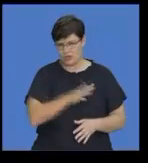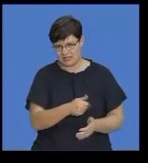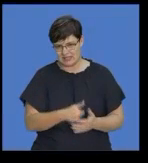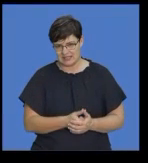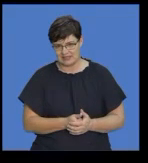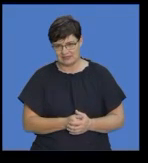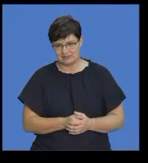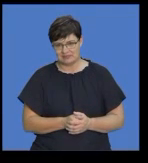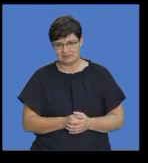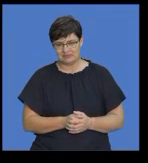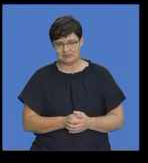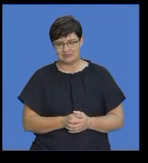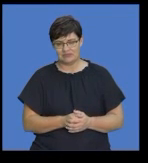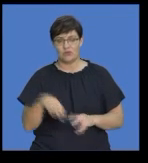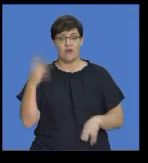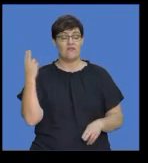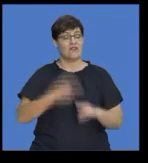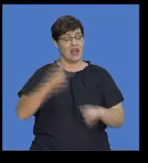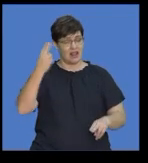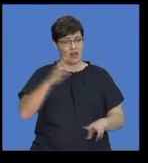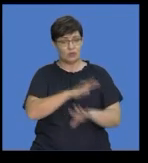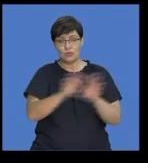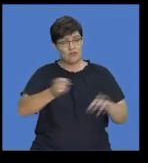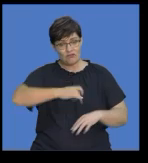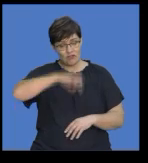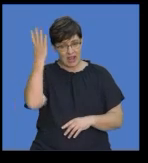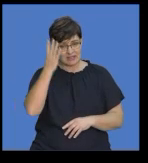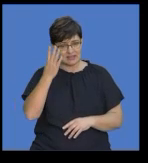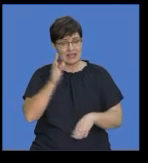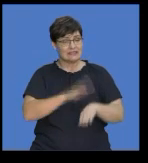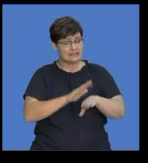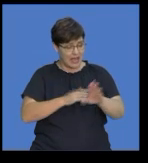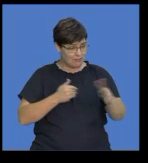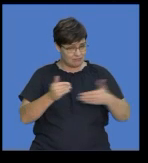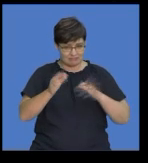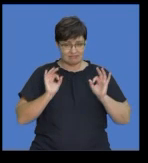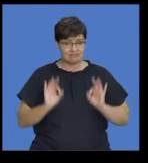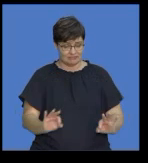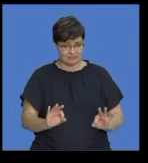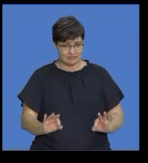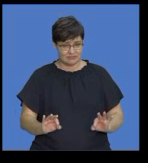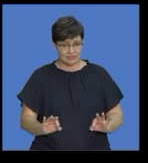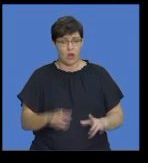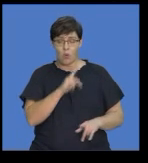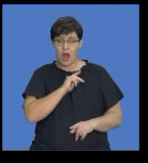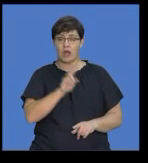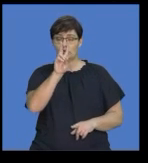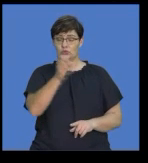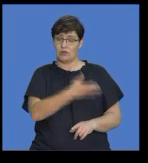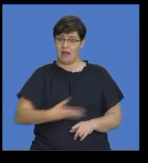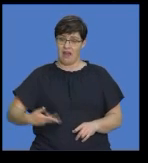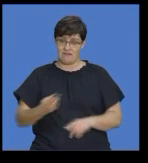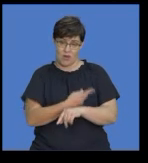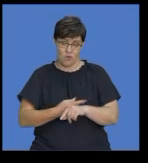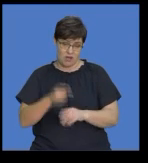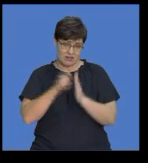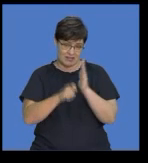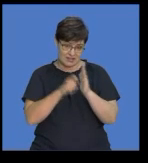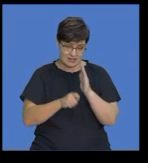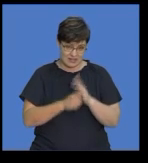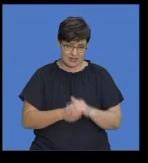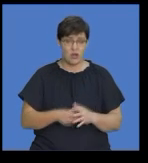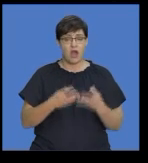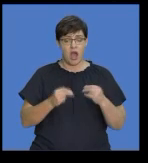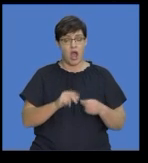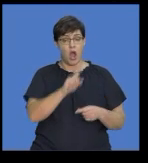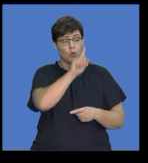don't forget manage your time effectively remember this is a two and a half hour paper and you have three questions so please make